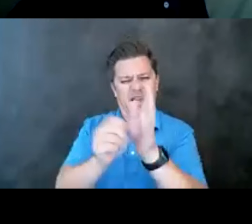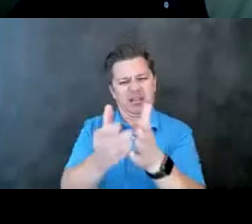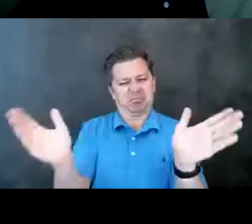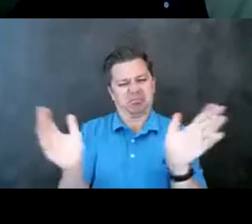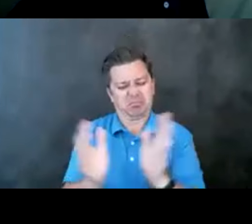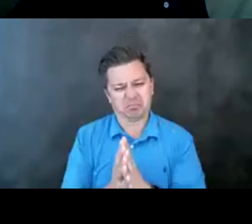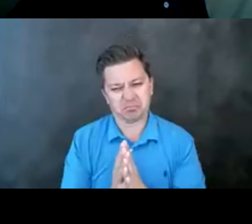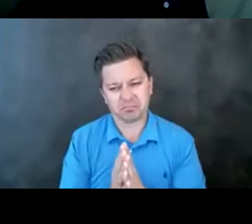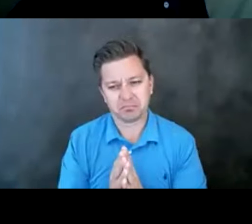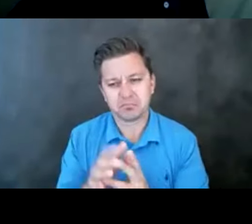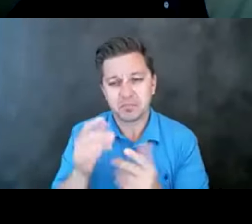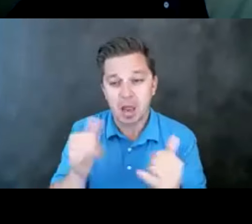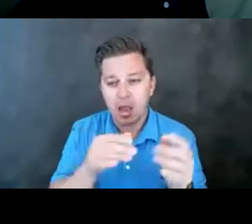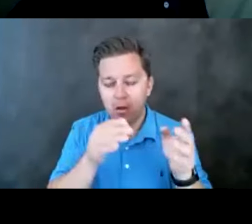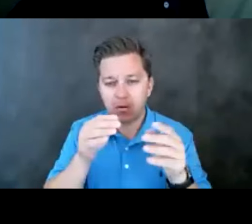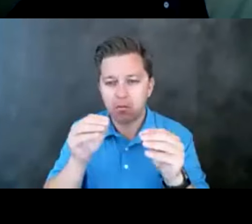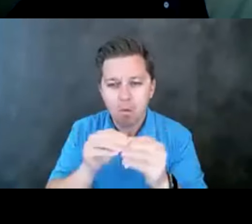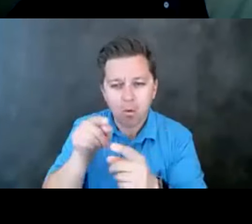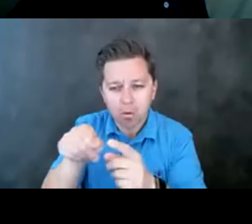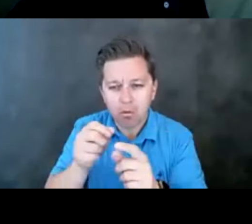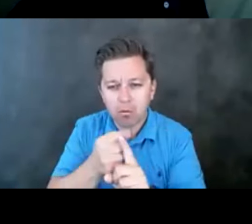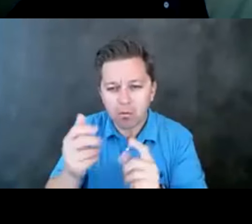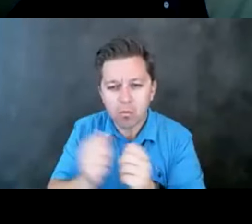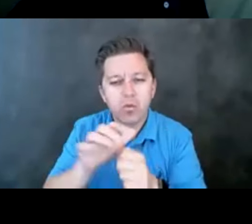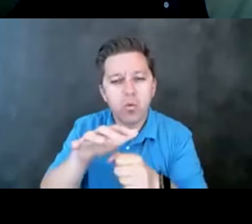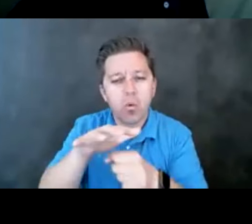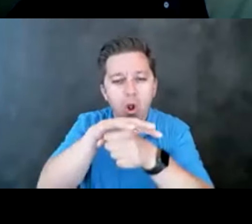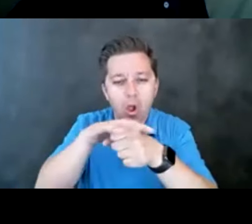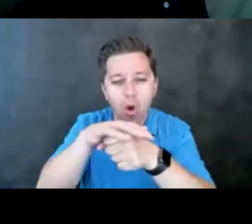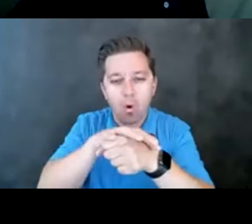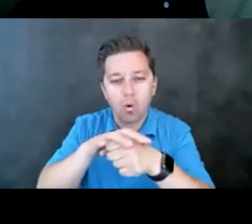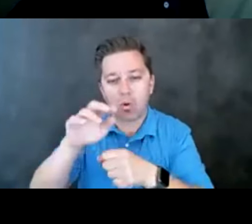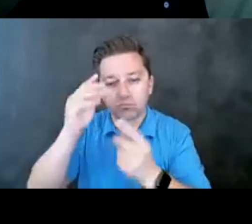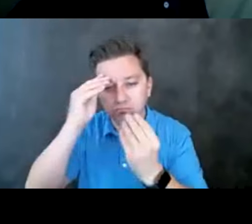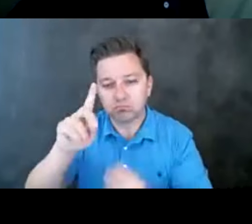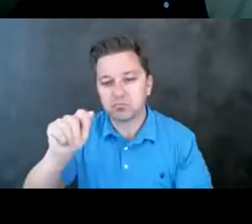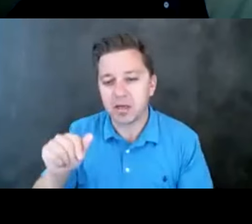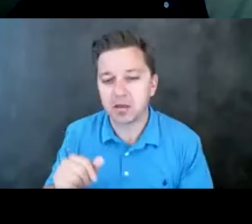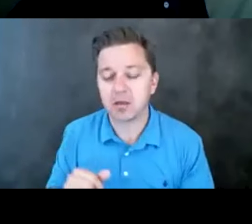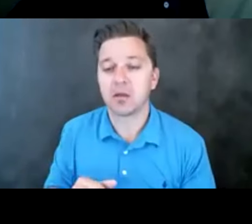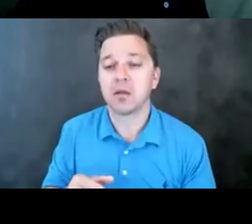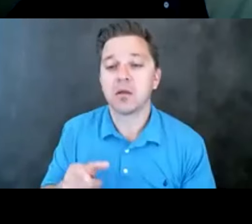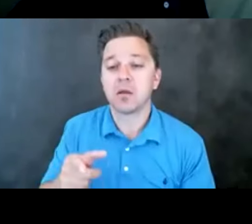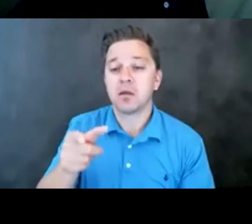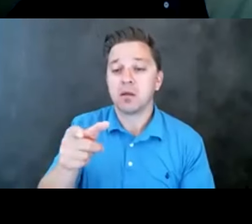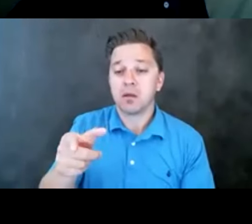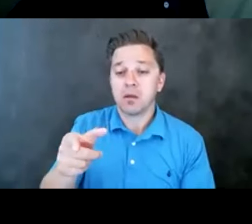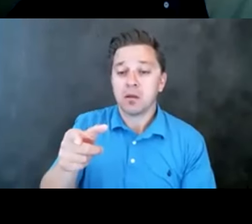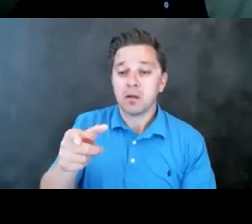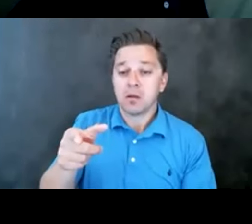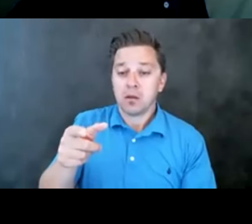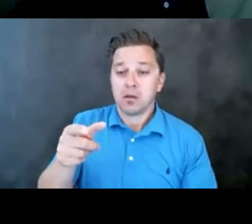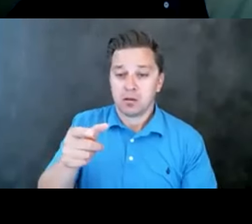some of your local data. So you see here, identifies which of the lines, hopefully you're familiar with this, this is taken from your strategic